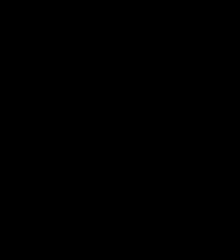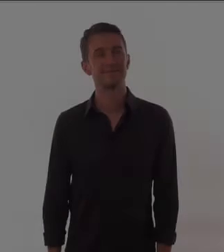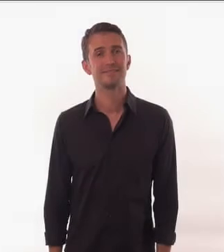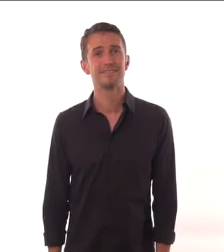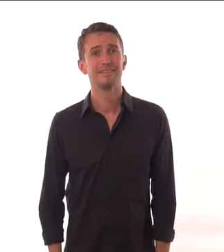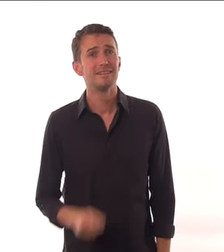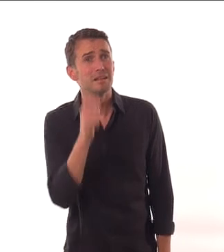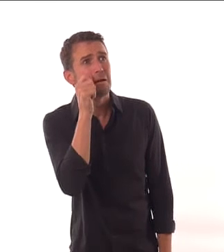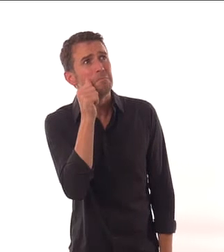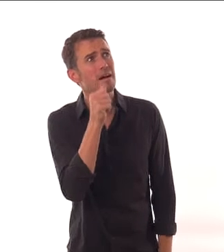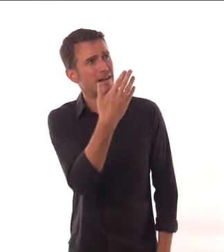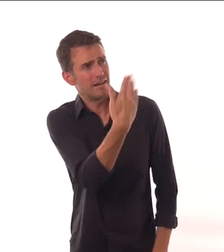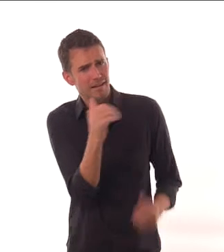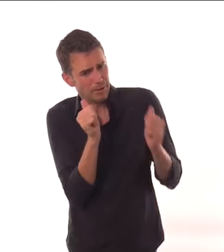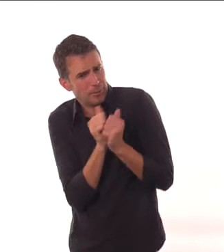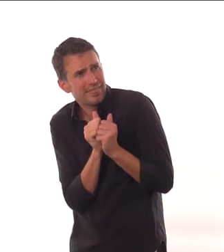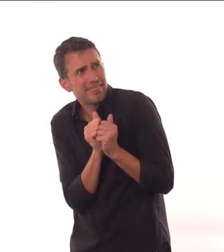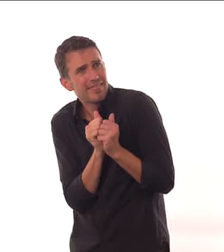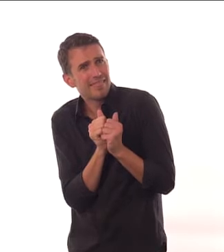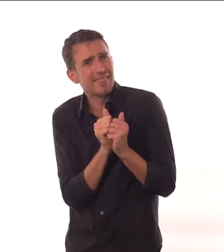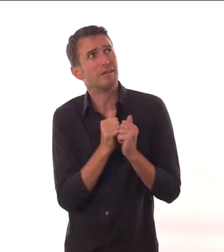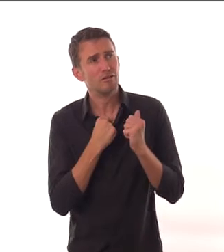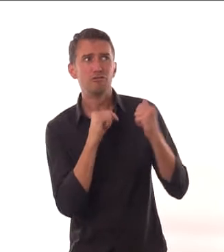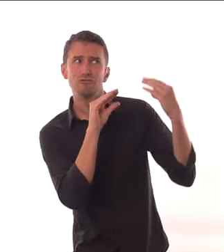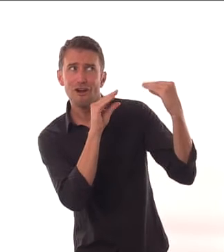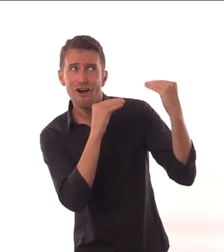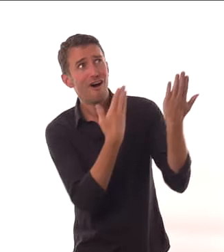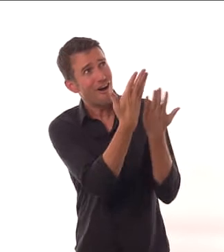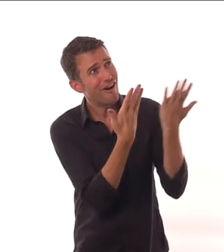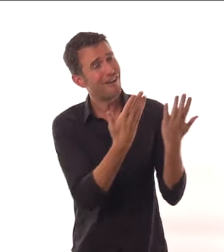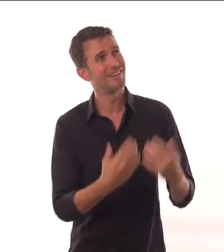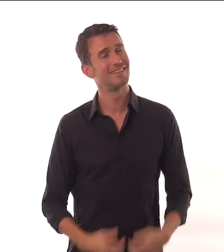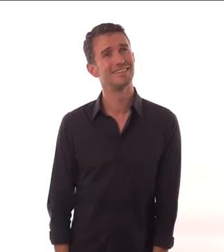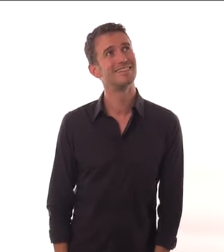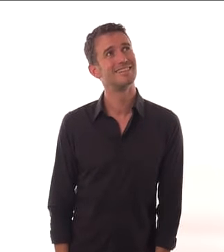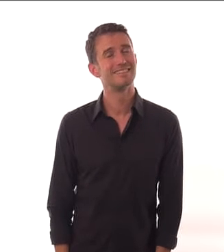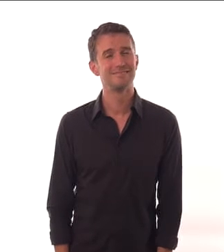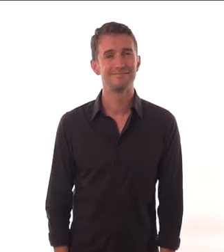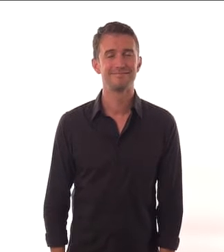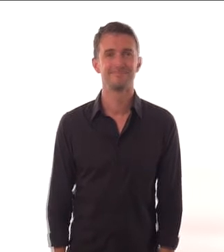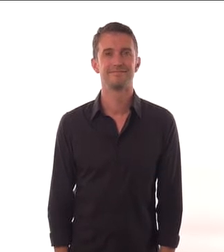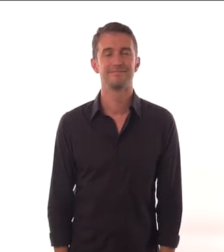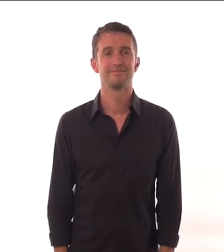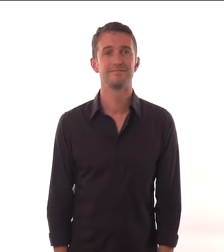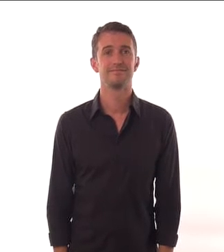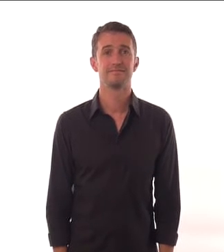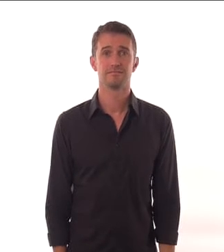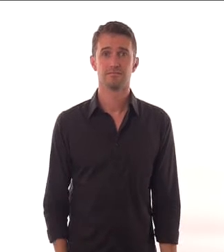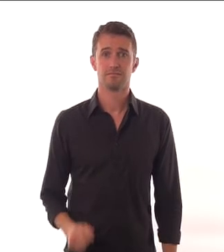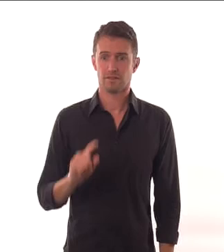Daddy, I have to stand close to each other. Then we can talk.